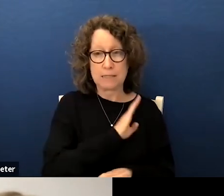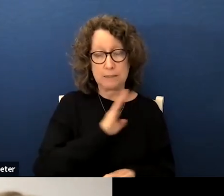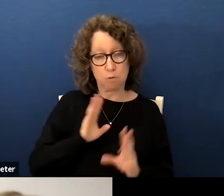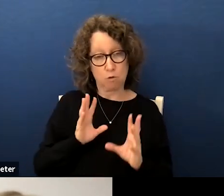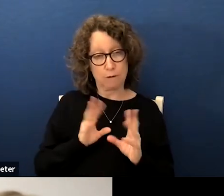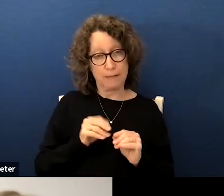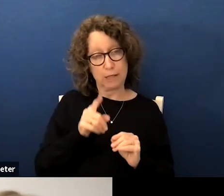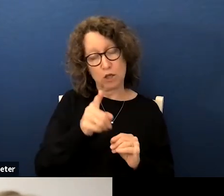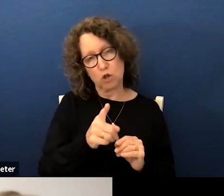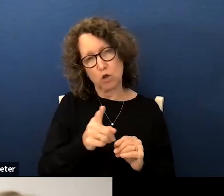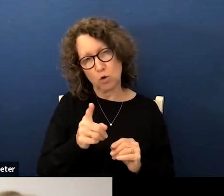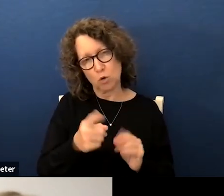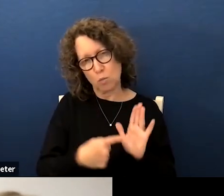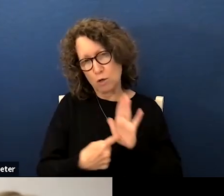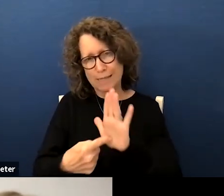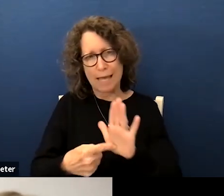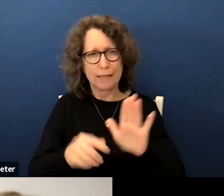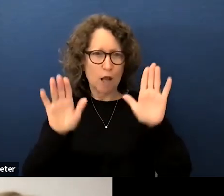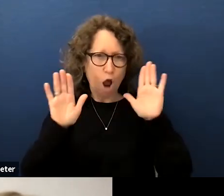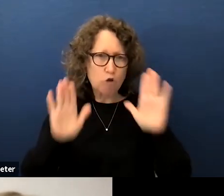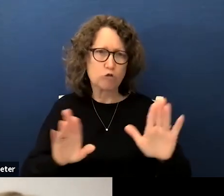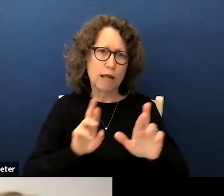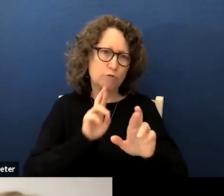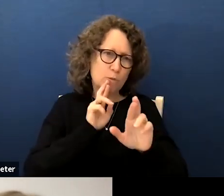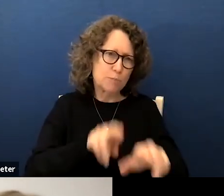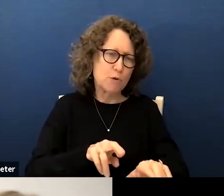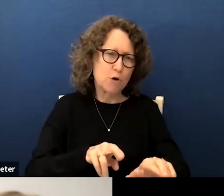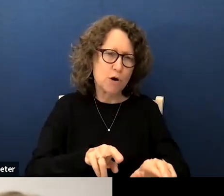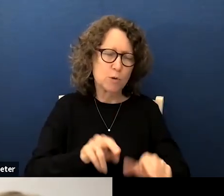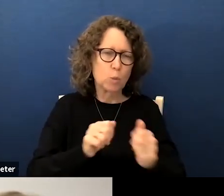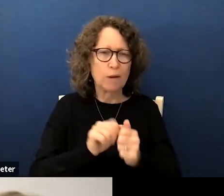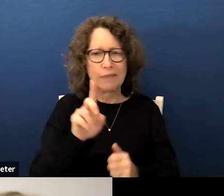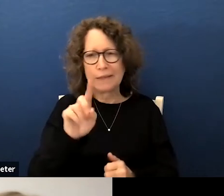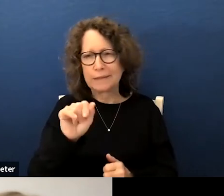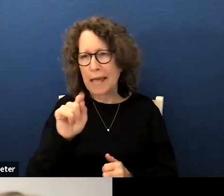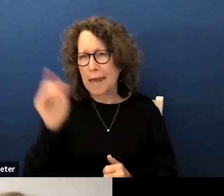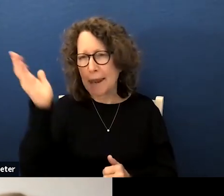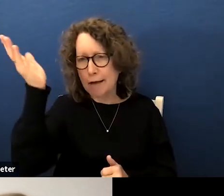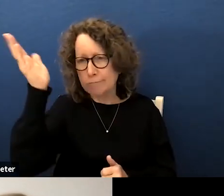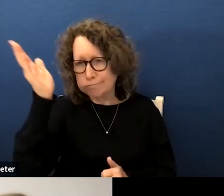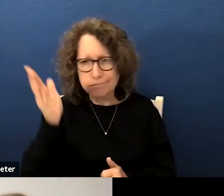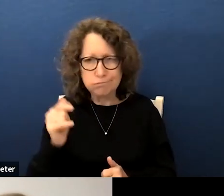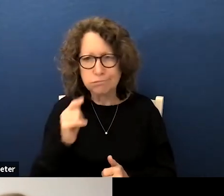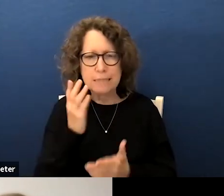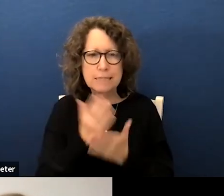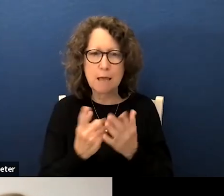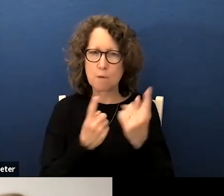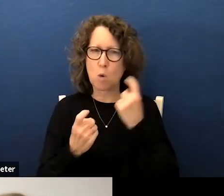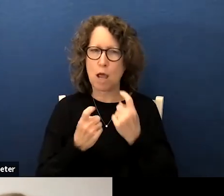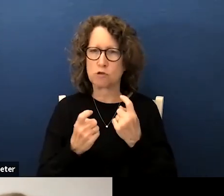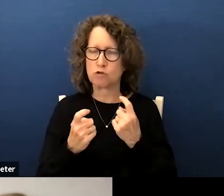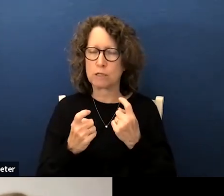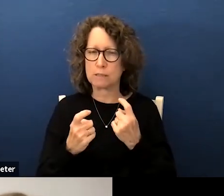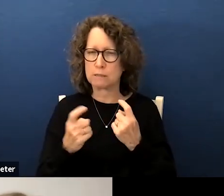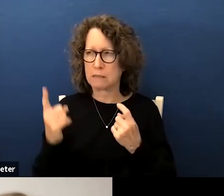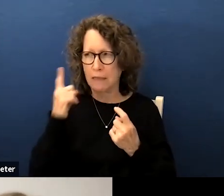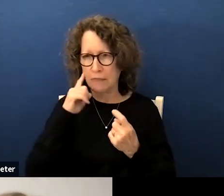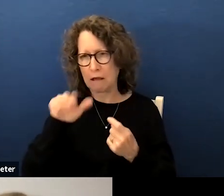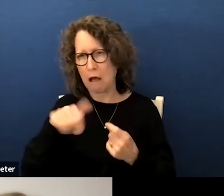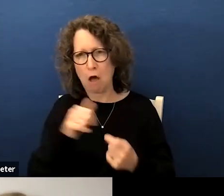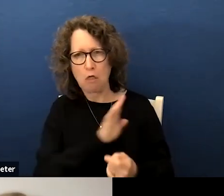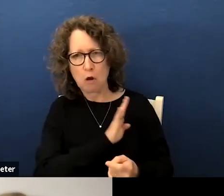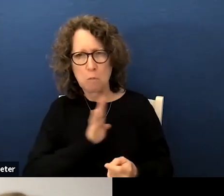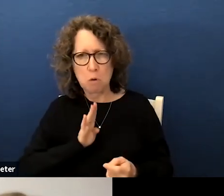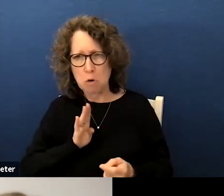you presented a great report with data there were some questions that i had and i think other board